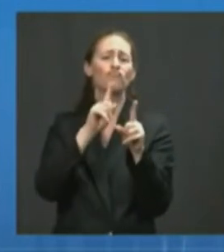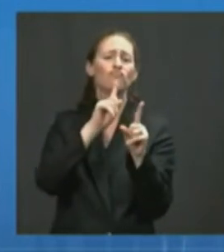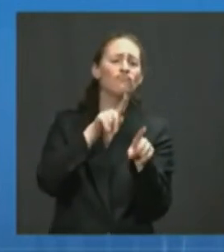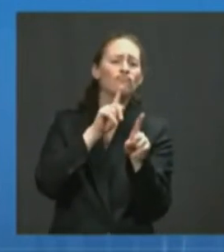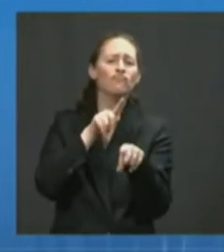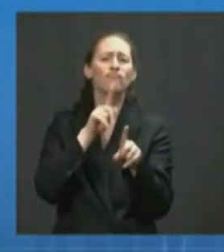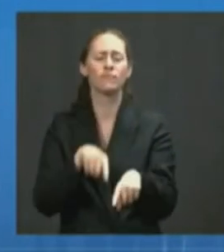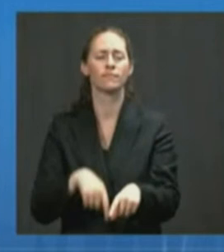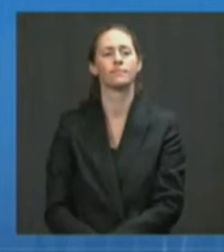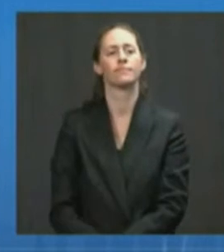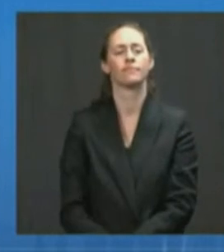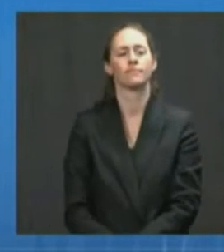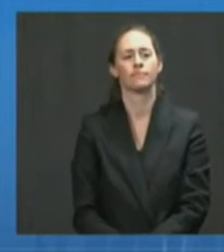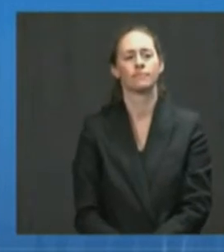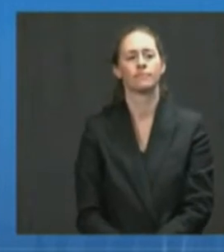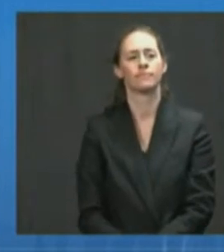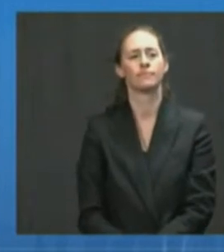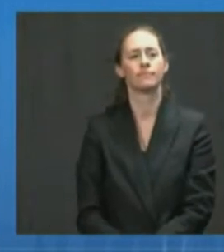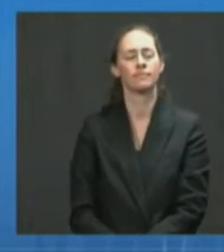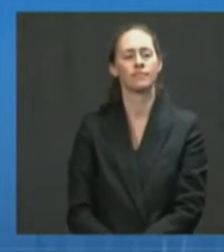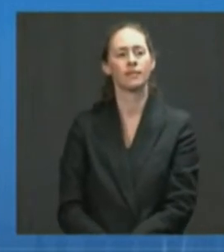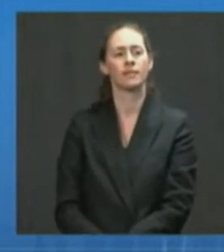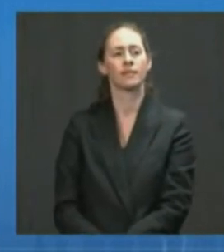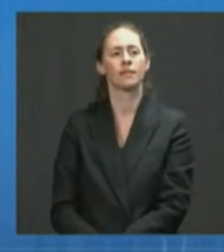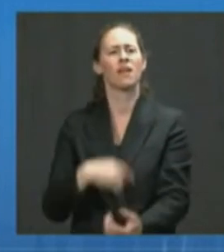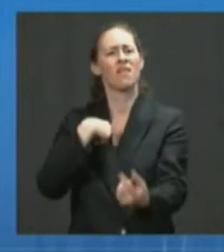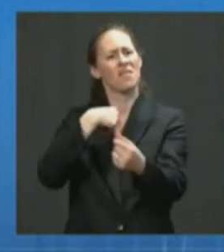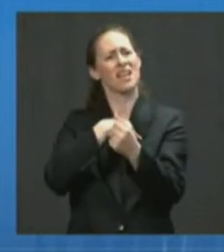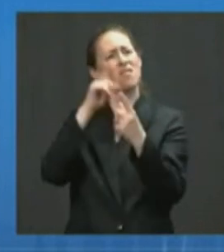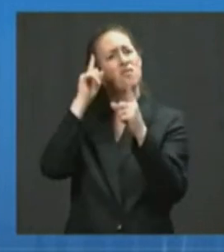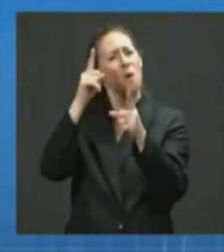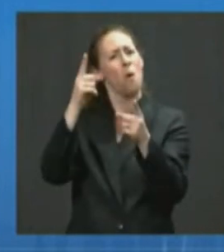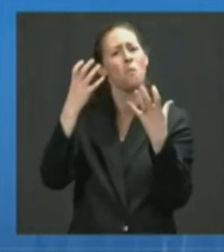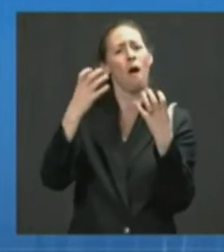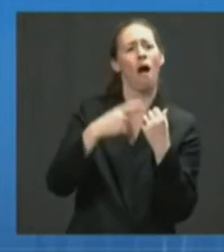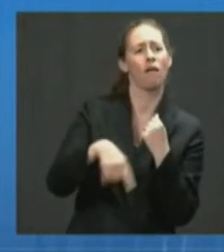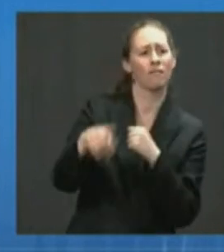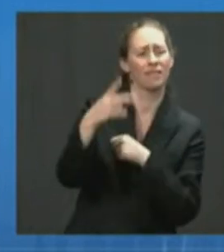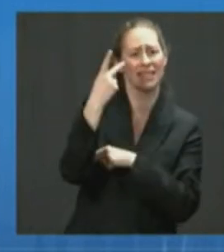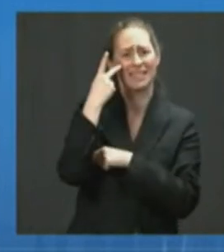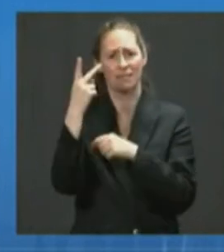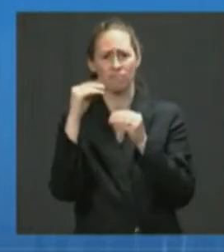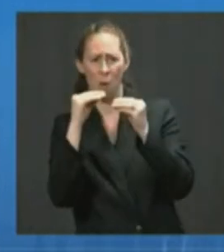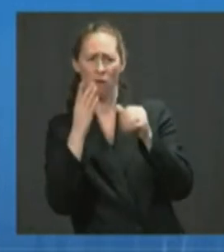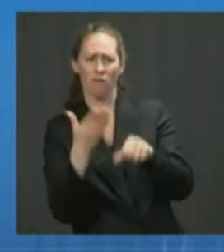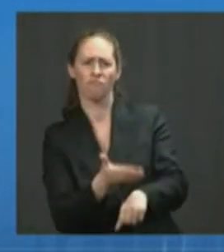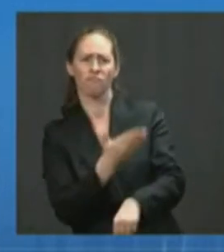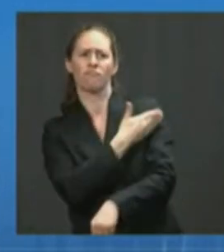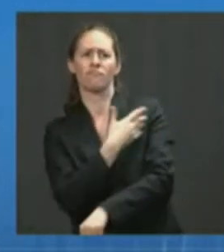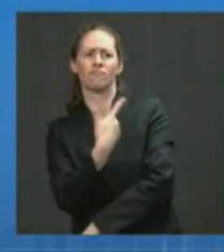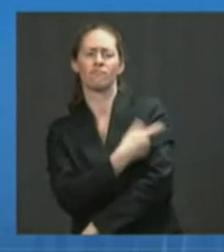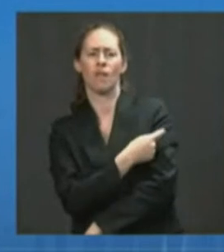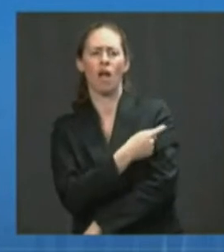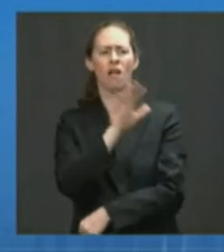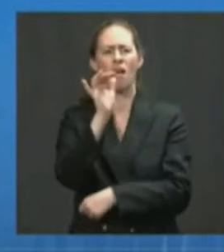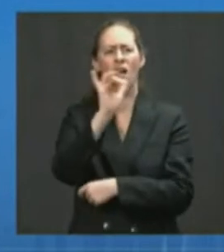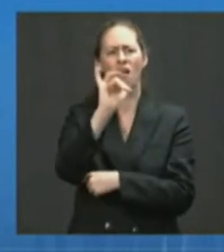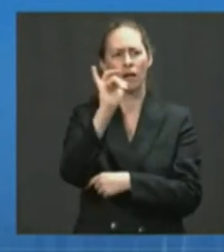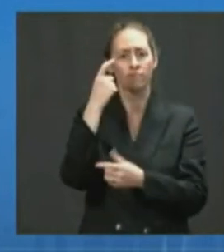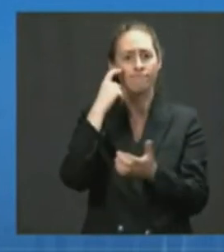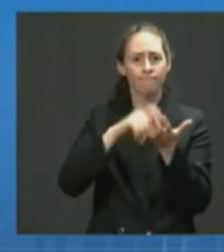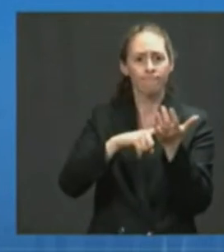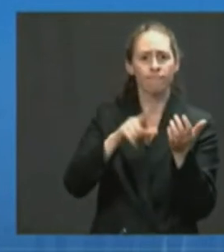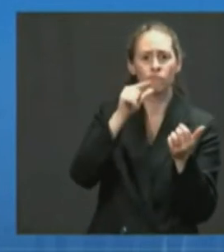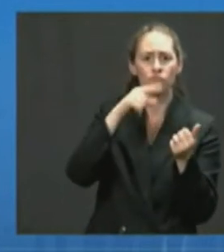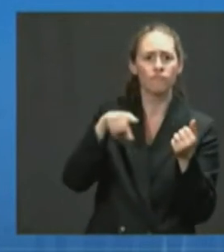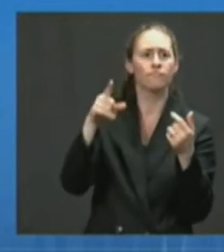As we work to get more shots in arms, we're also doubling down on our efforts to detect, prevent and respond to outbreaks caused by the Delta